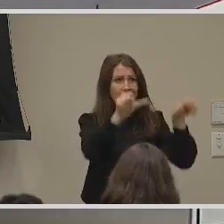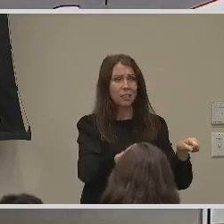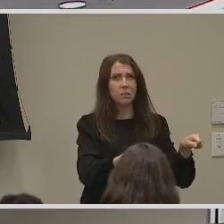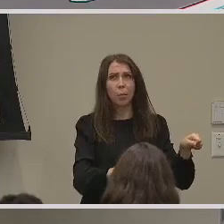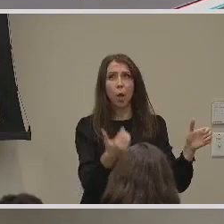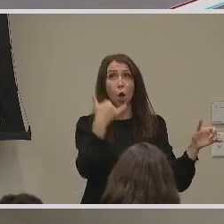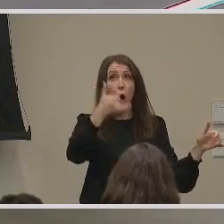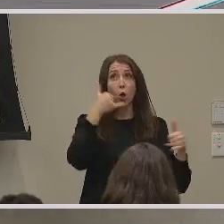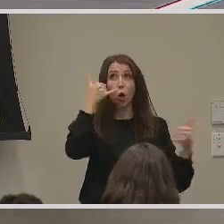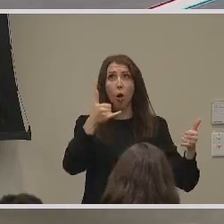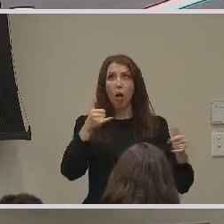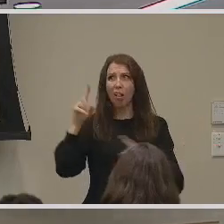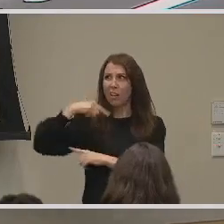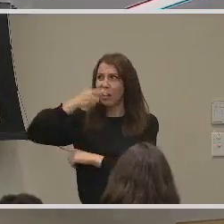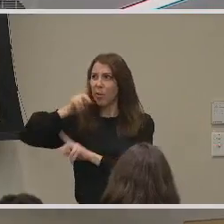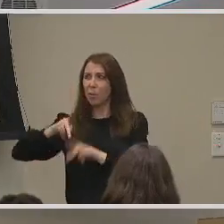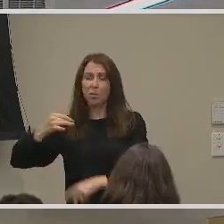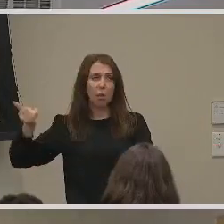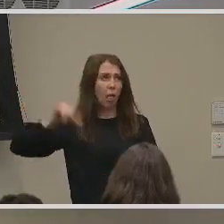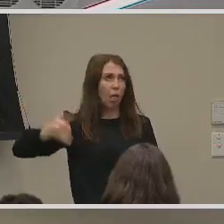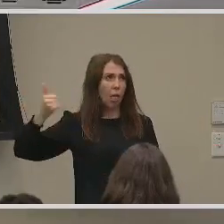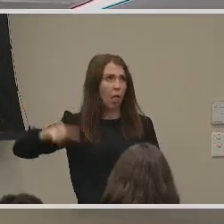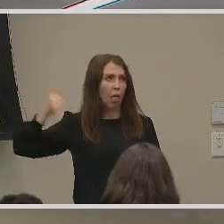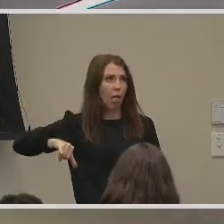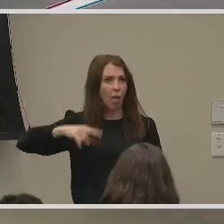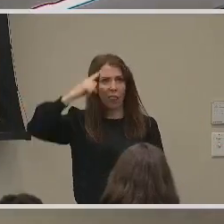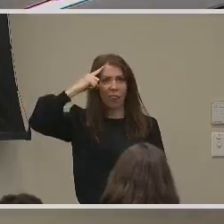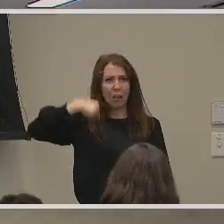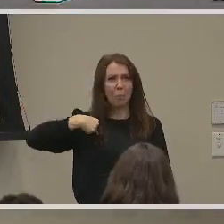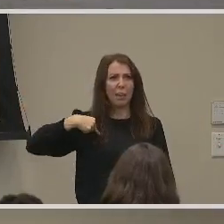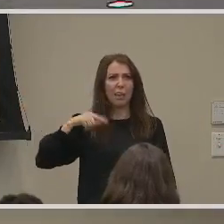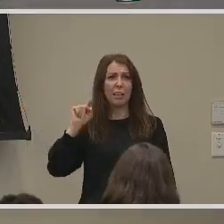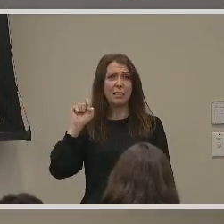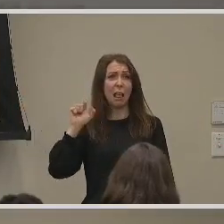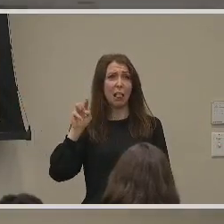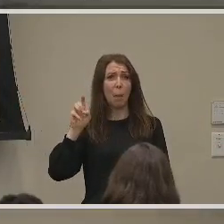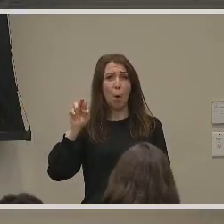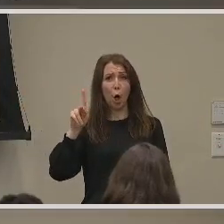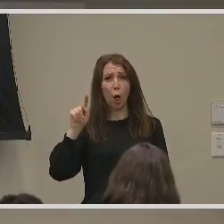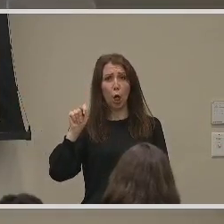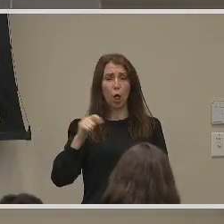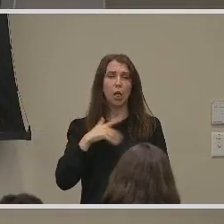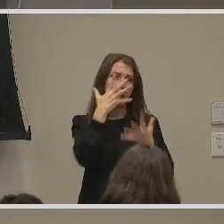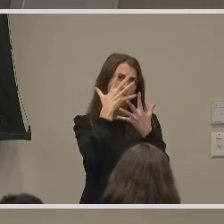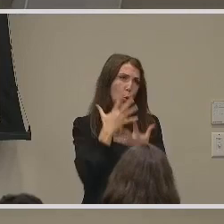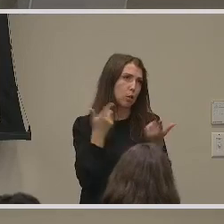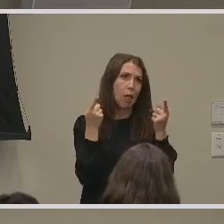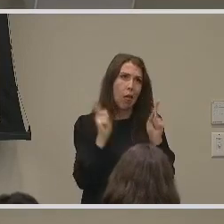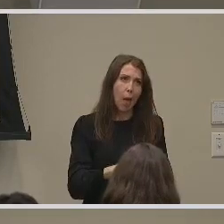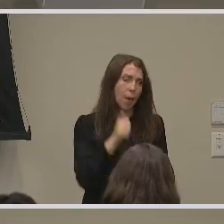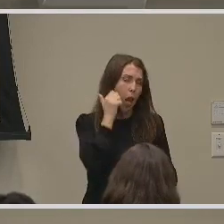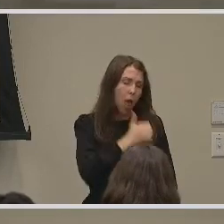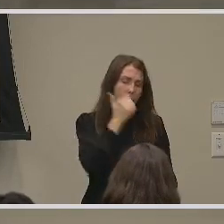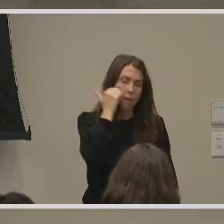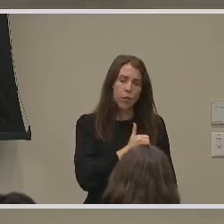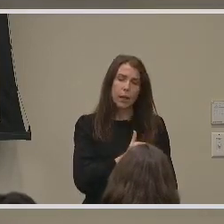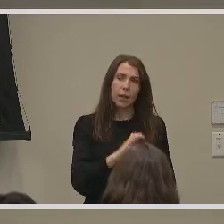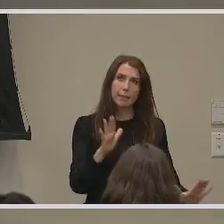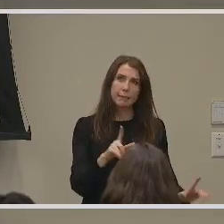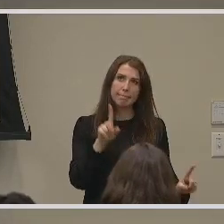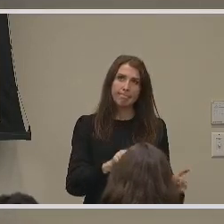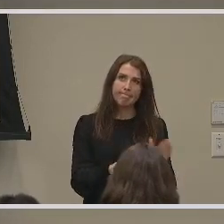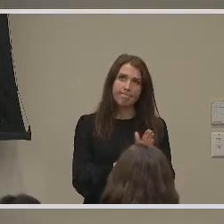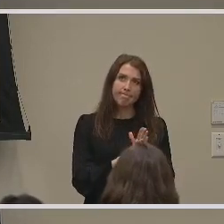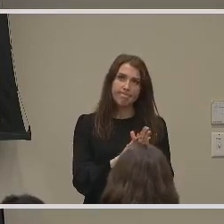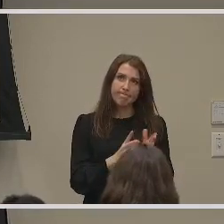hang up thinking that it's a telemarketer. And it's a frustrating thing. I deal with almost every day and I just have to develop patients.